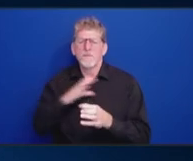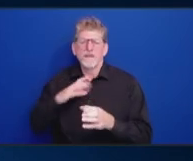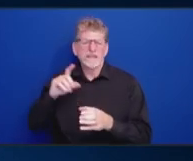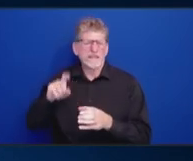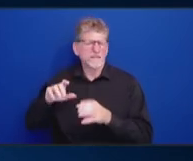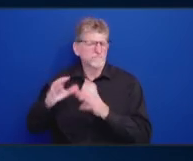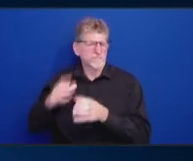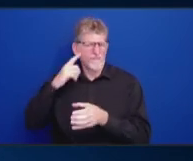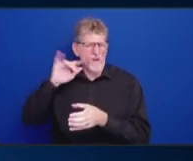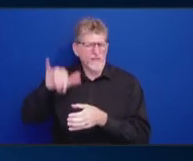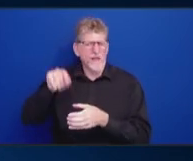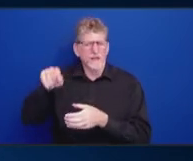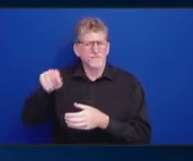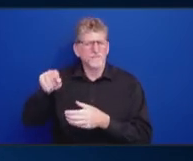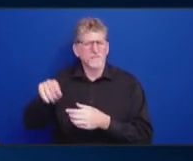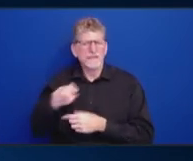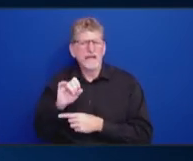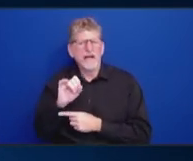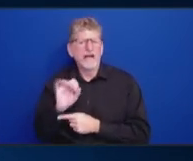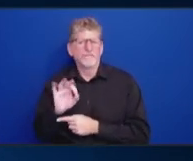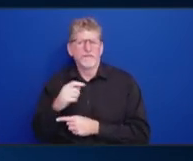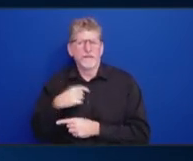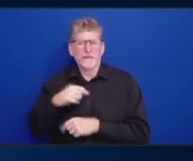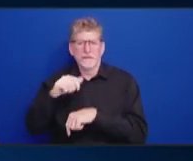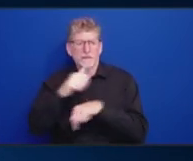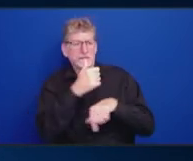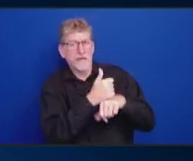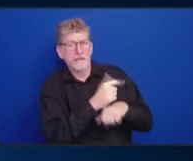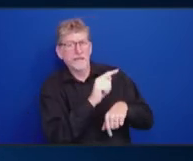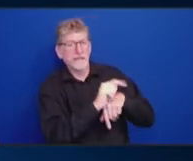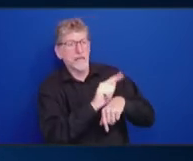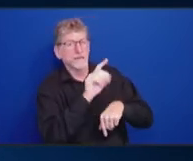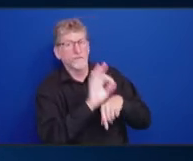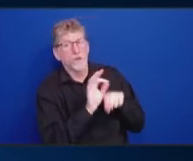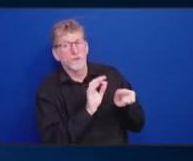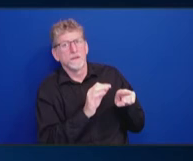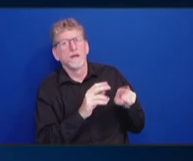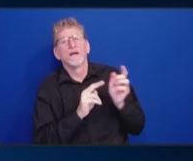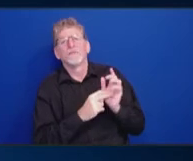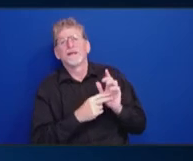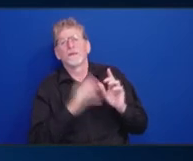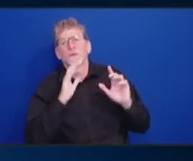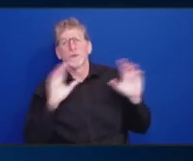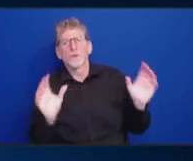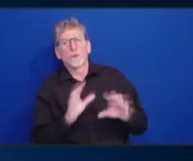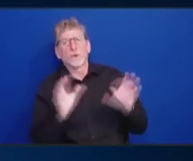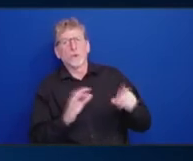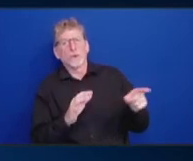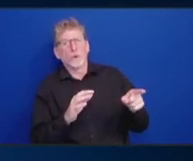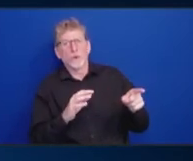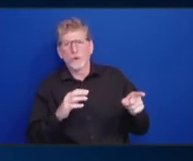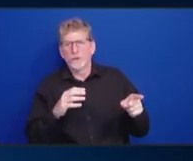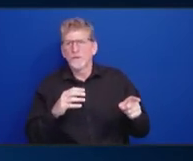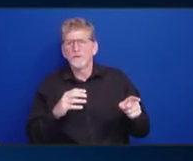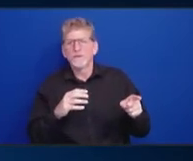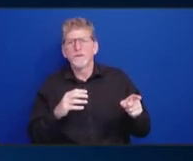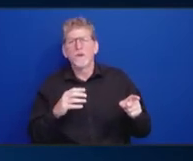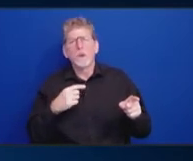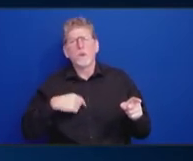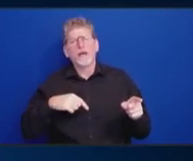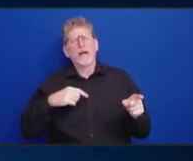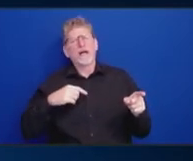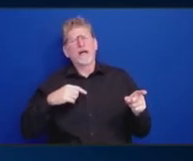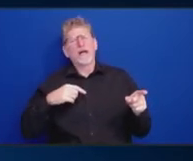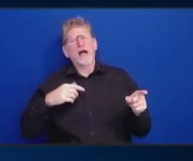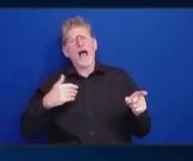if we start doing special task forces, we're going to be sitting and doing that for everything. So, I would urge that we have a subcommittee whose job it is to, who's going to